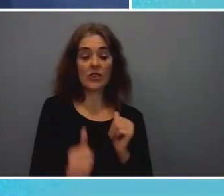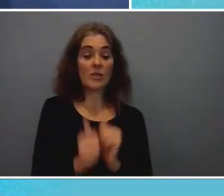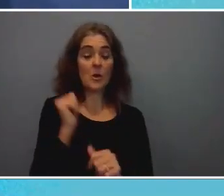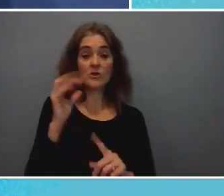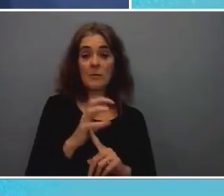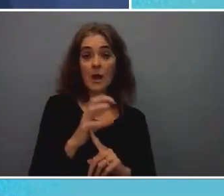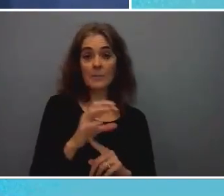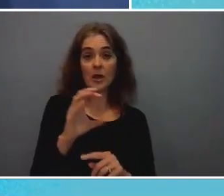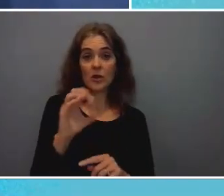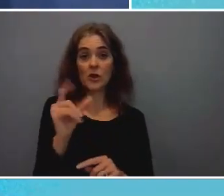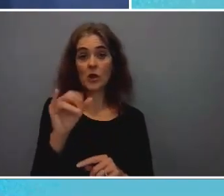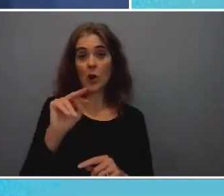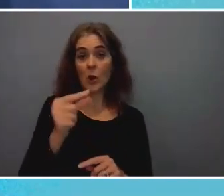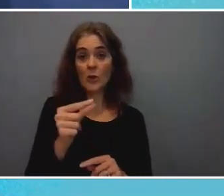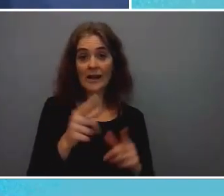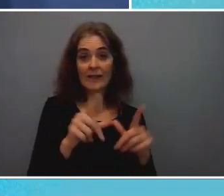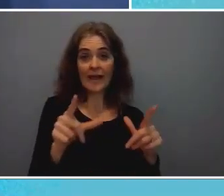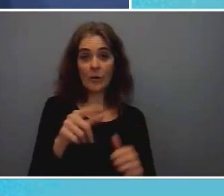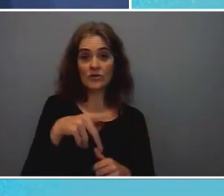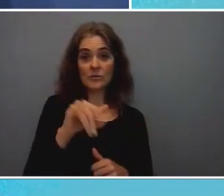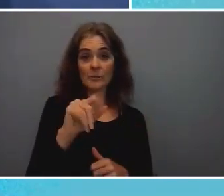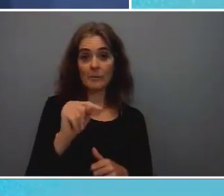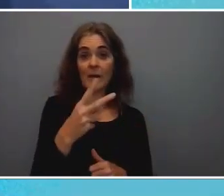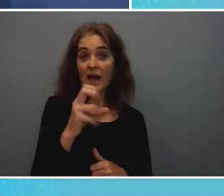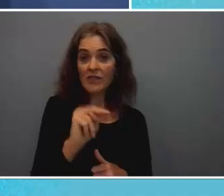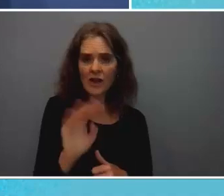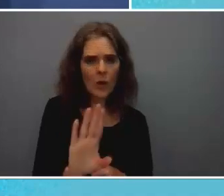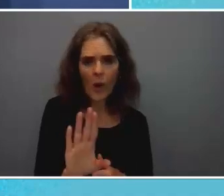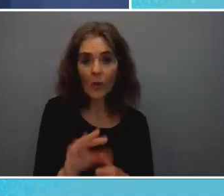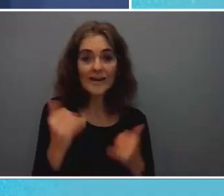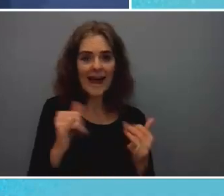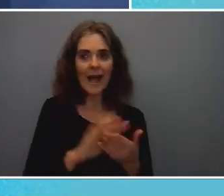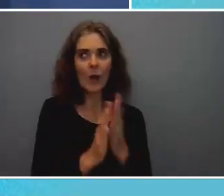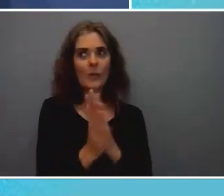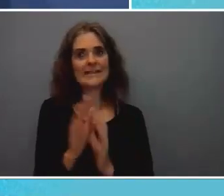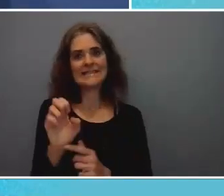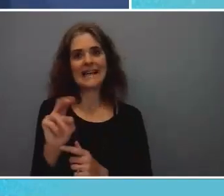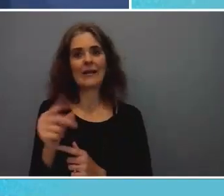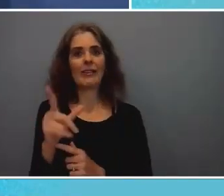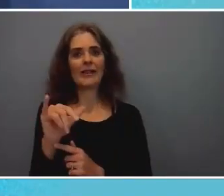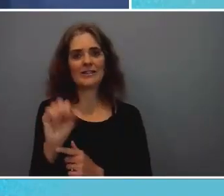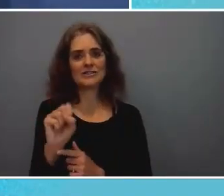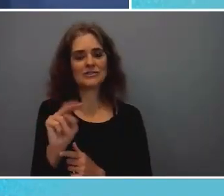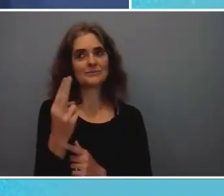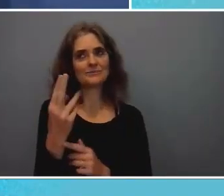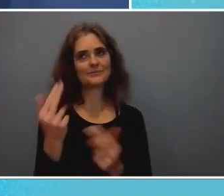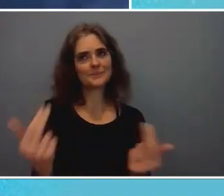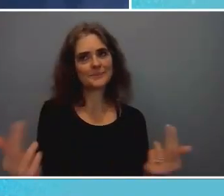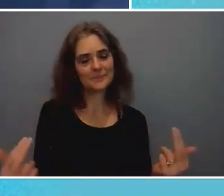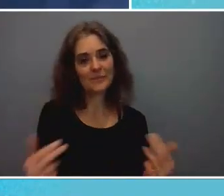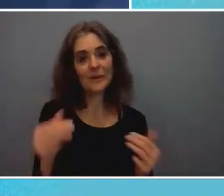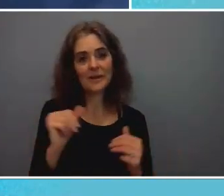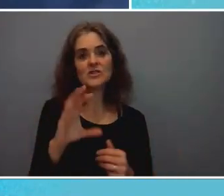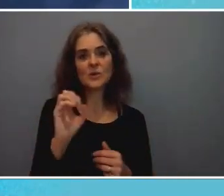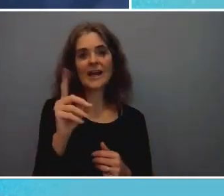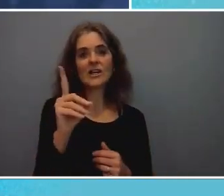language is not python or pytorch it's now english because you can code anything just by saying um